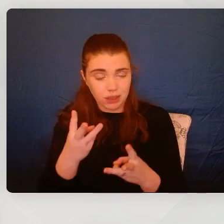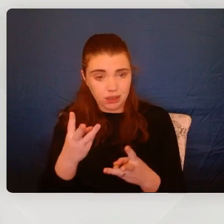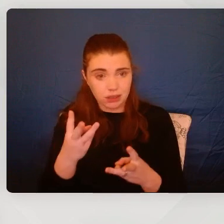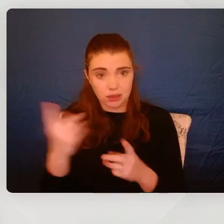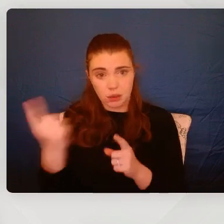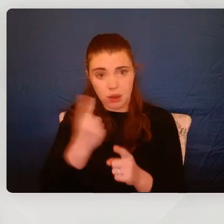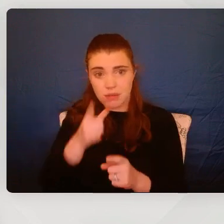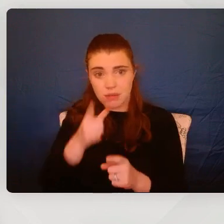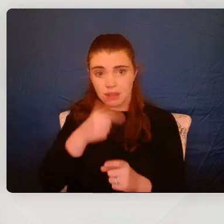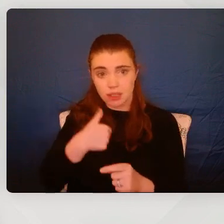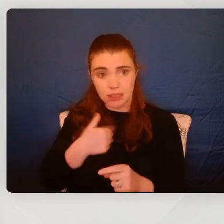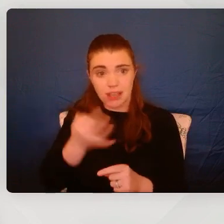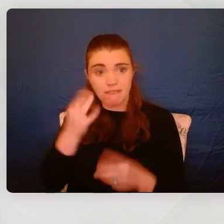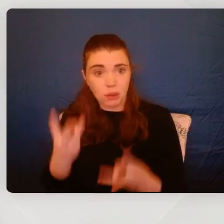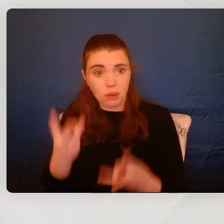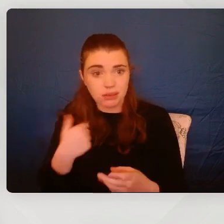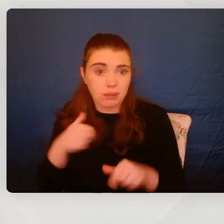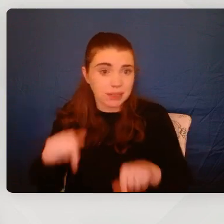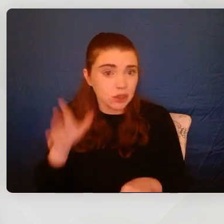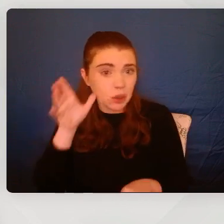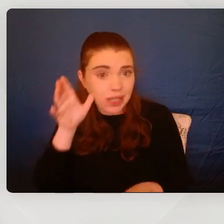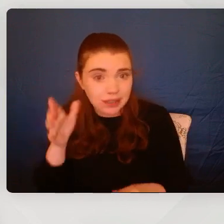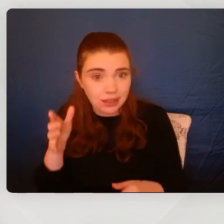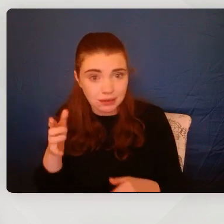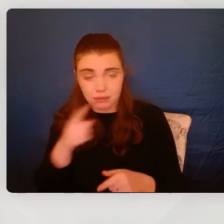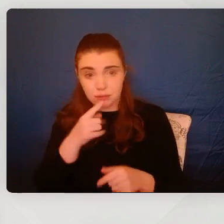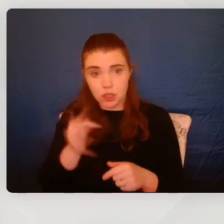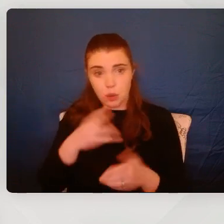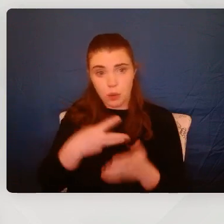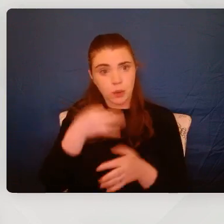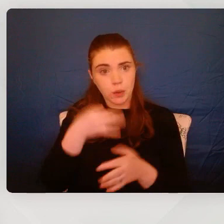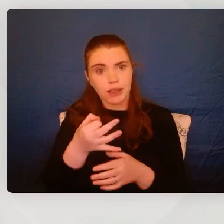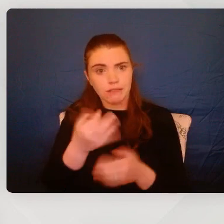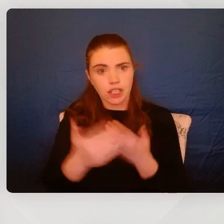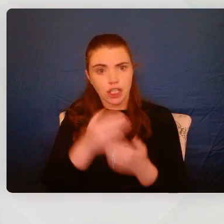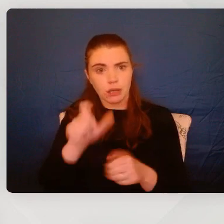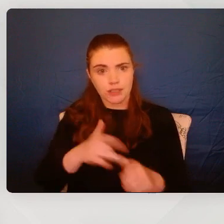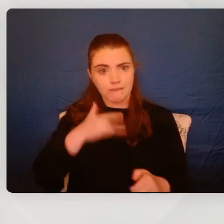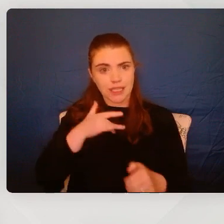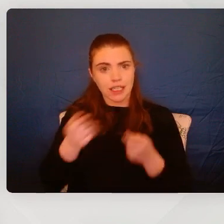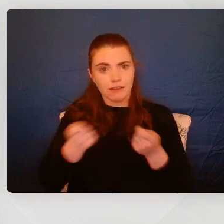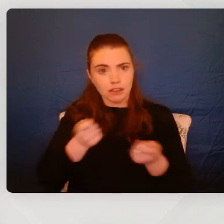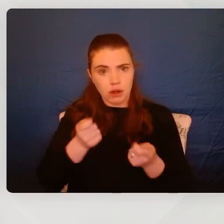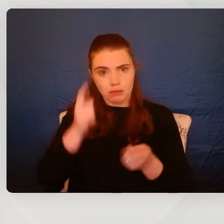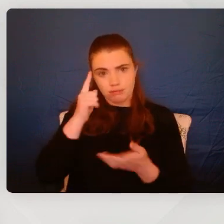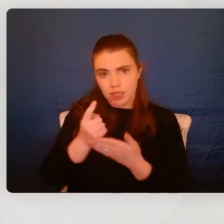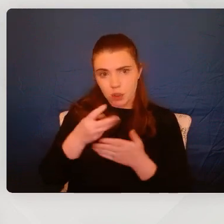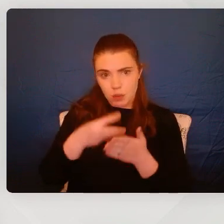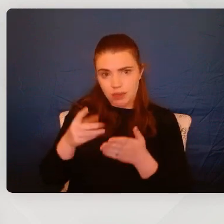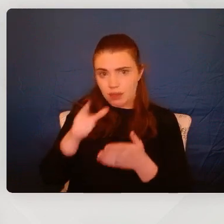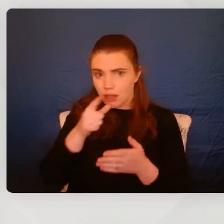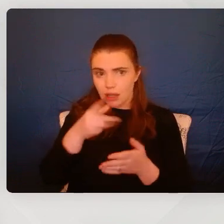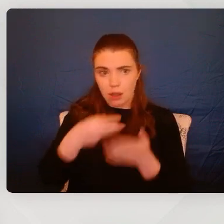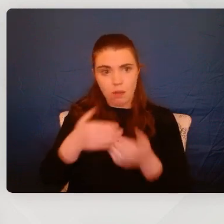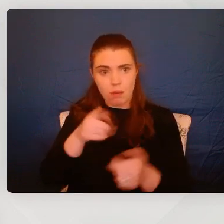talk. And if you are, I'm happy to listen. And when we give young people a sense of ownership and control over when they talk or how much they talk,